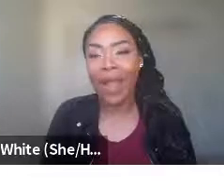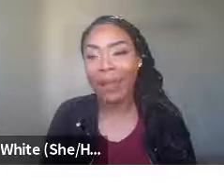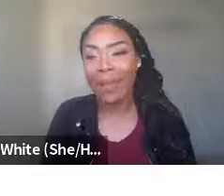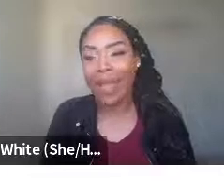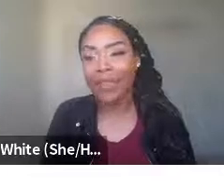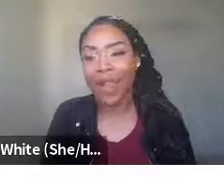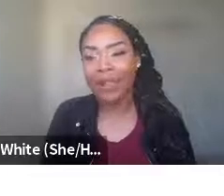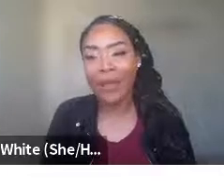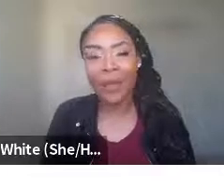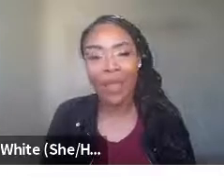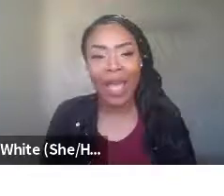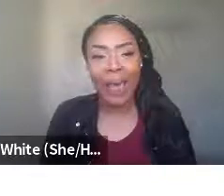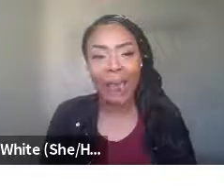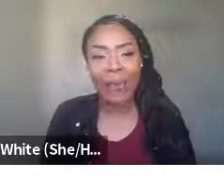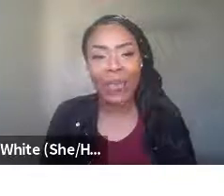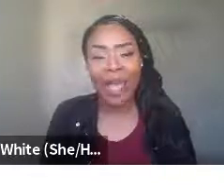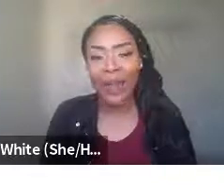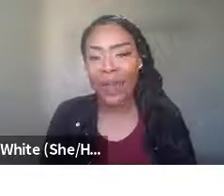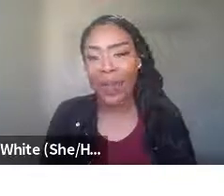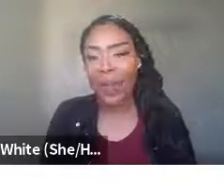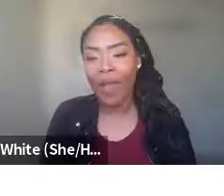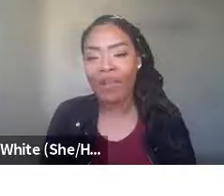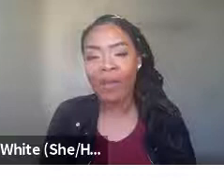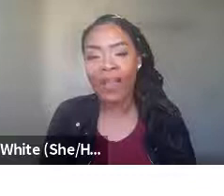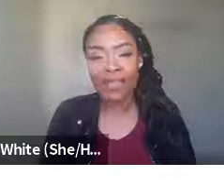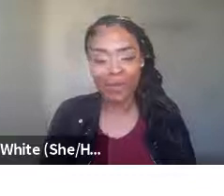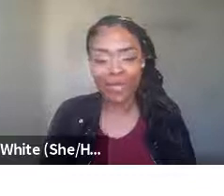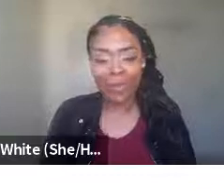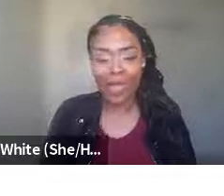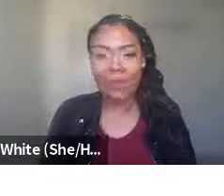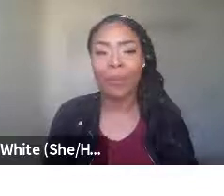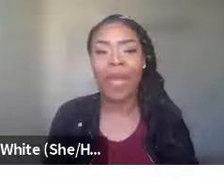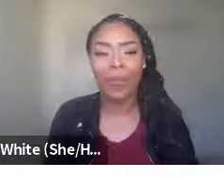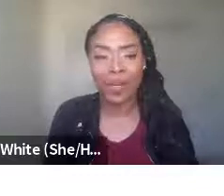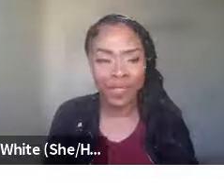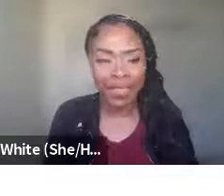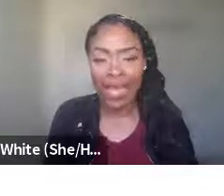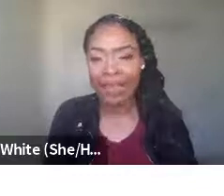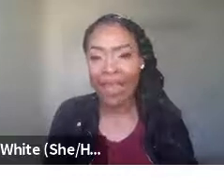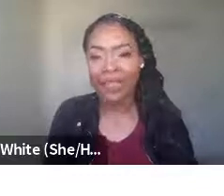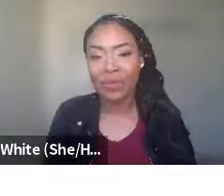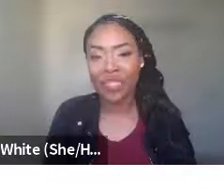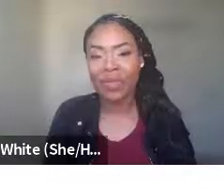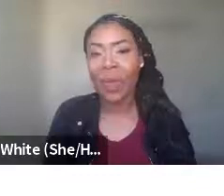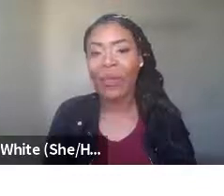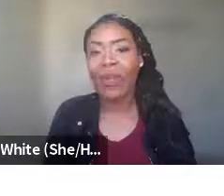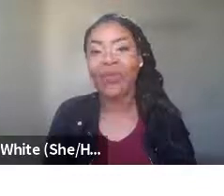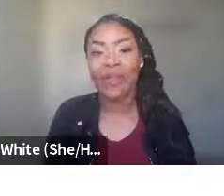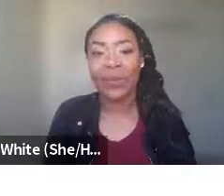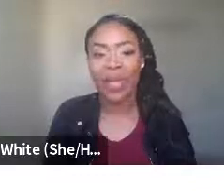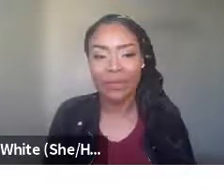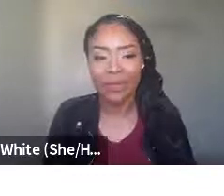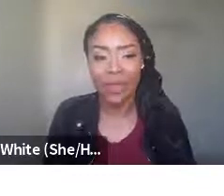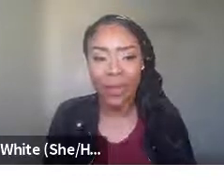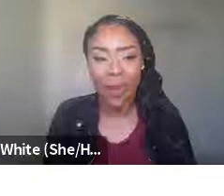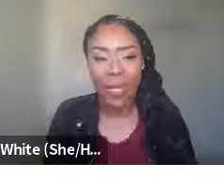bad rap in my house. Right. And so I don't know about everyone else's implicit bias. But mine personally, I had a lot of judgments about what Raiders